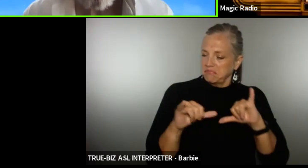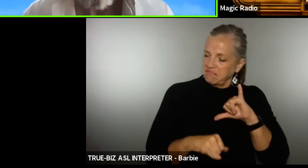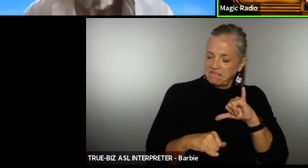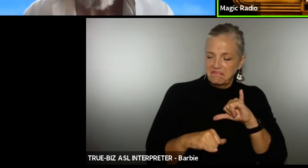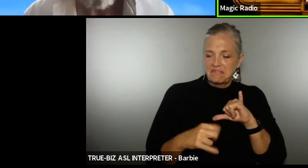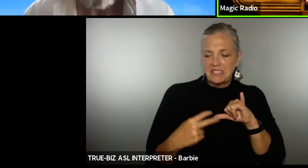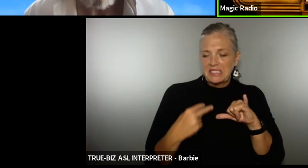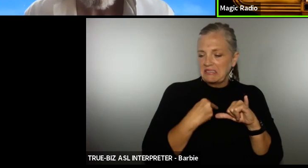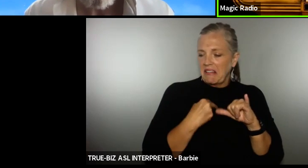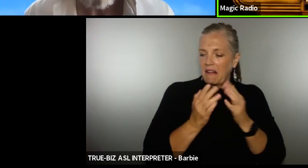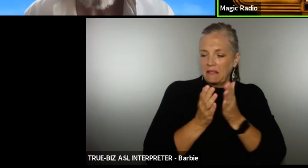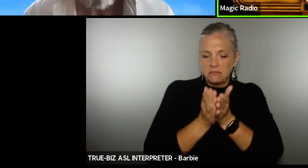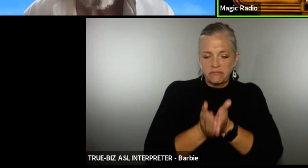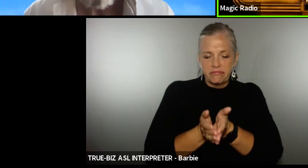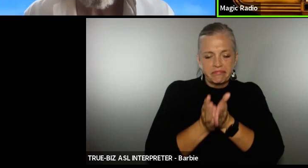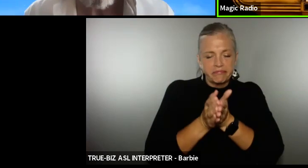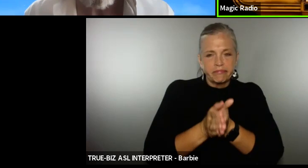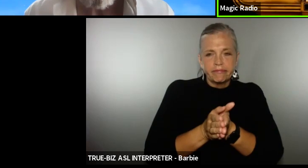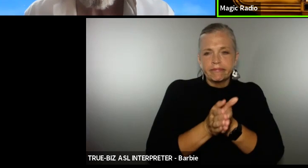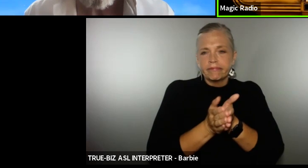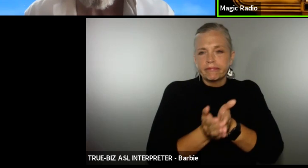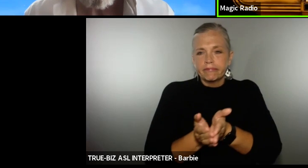I guess so yeah